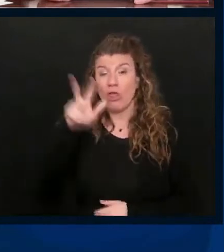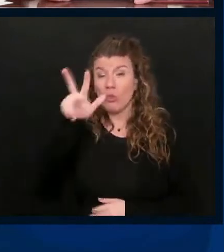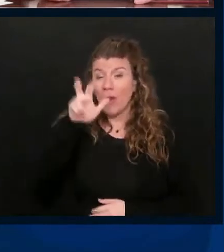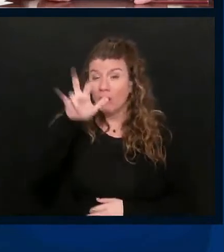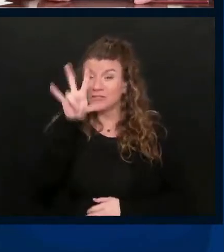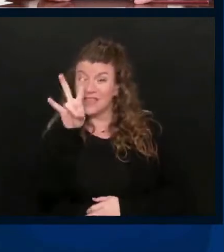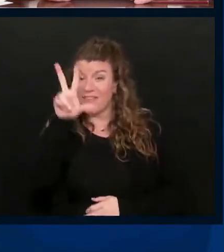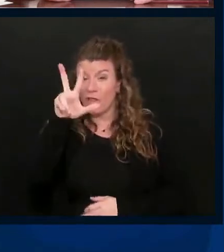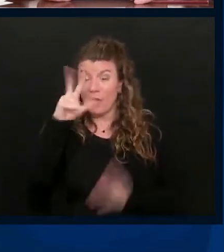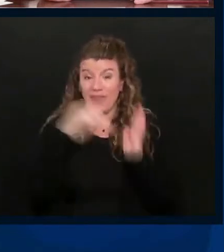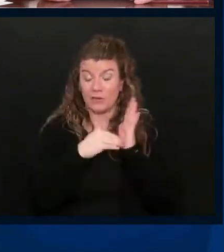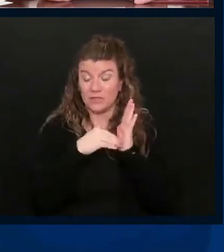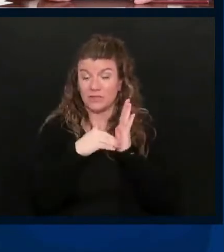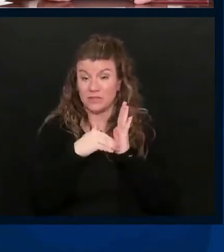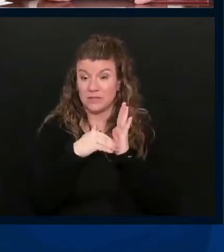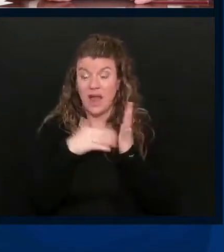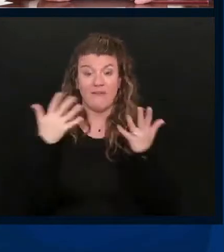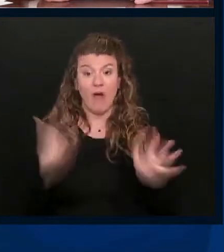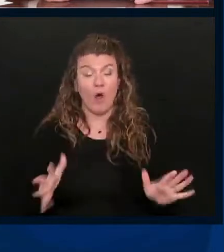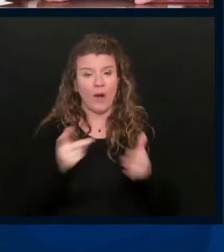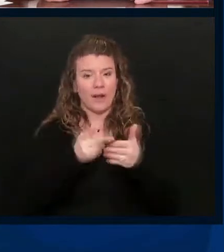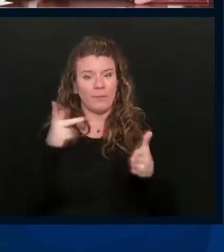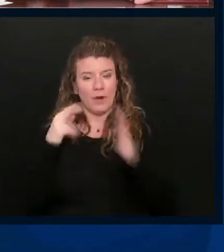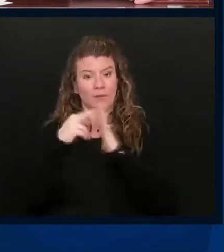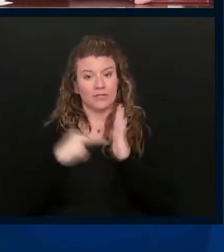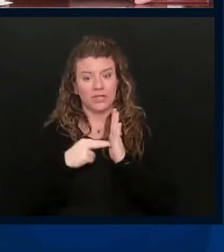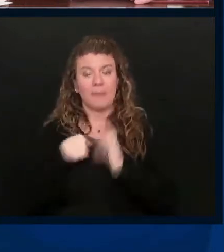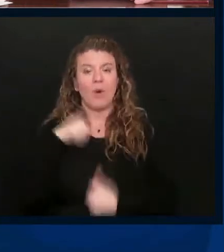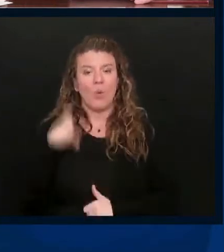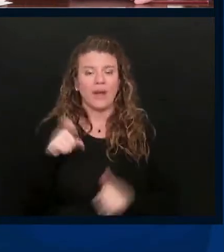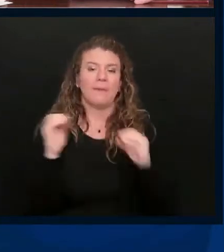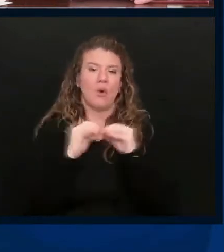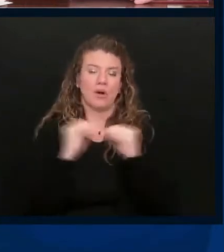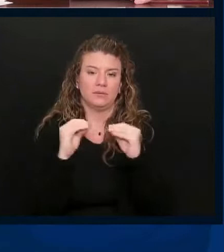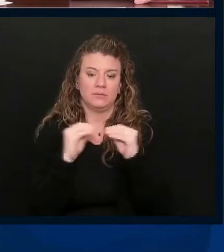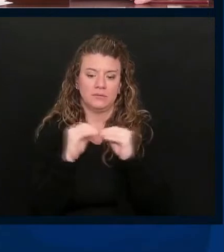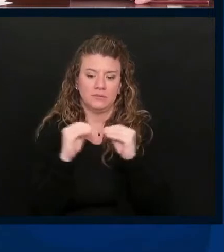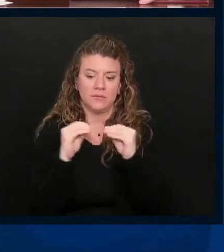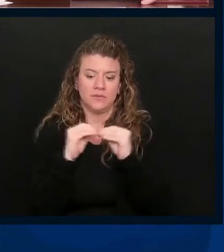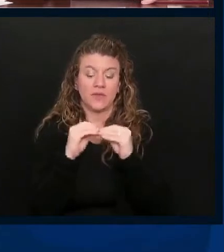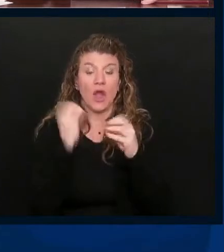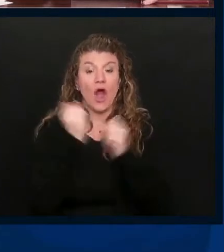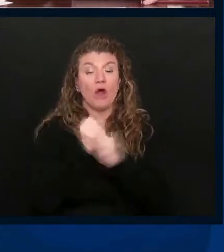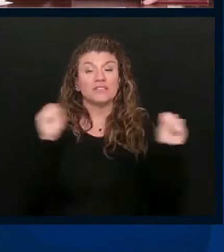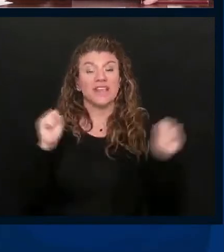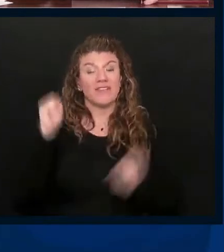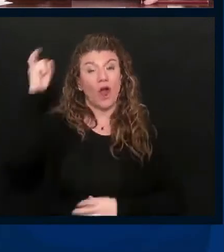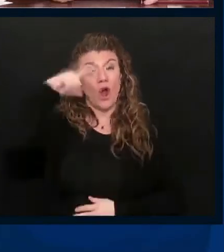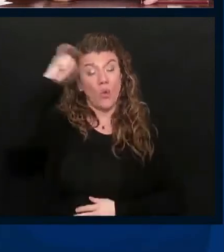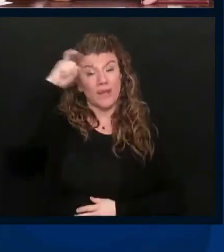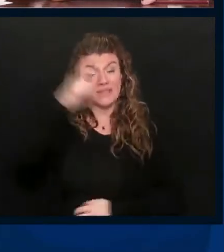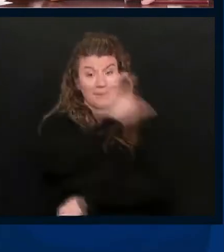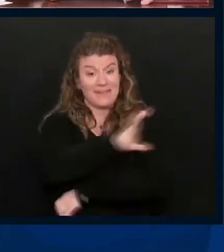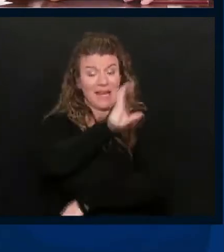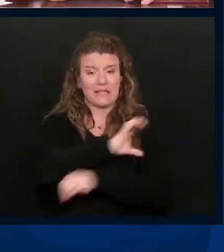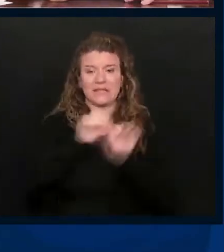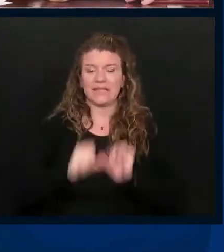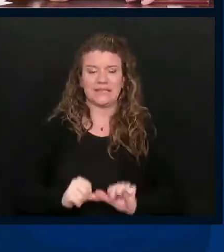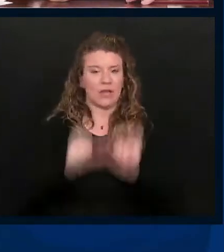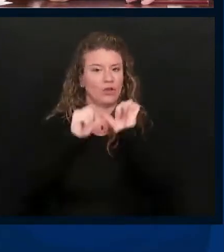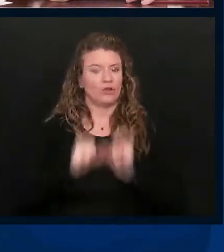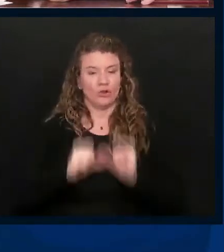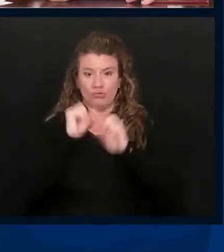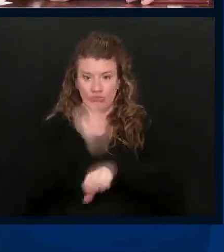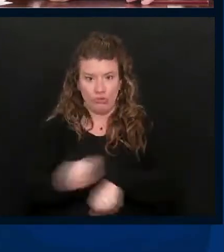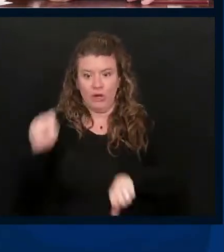thousand that have been pre-registered, but we need more. Our saving our wisdom clinics continue to operate in all